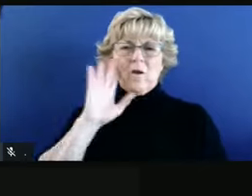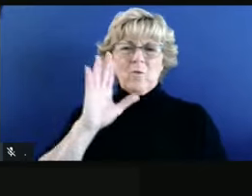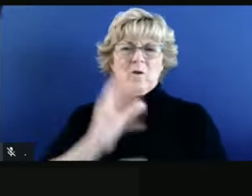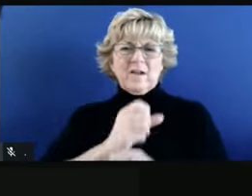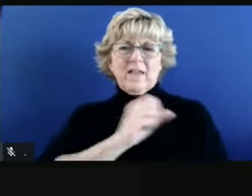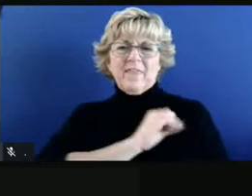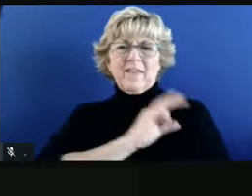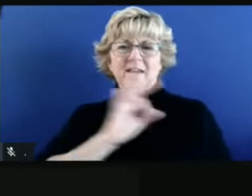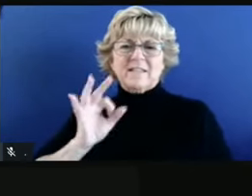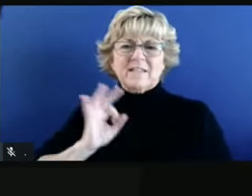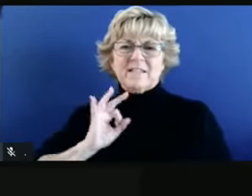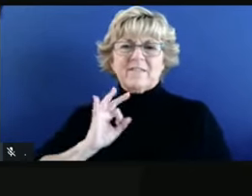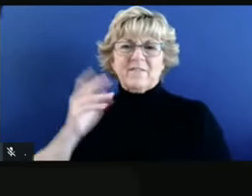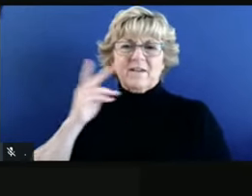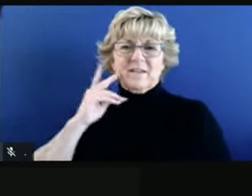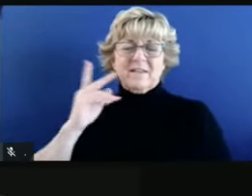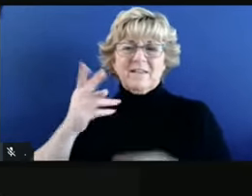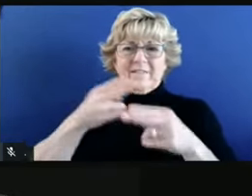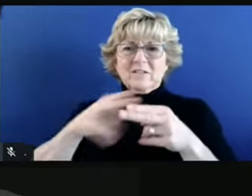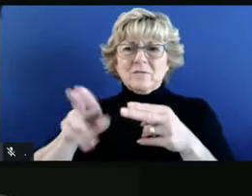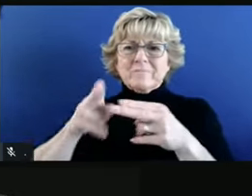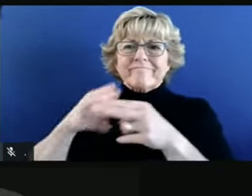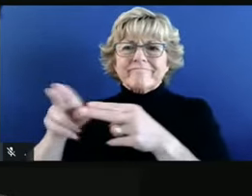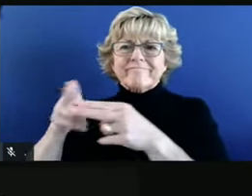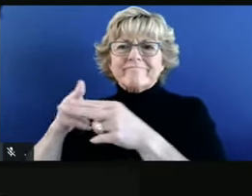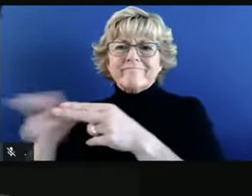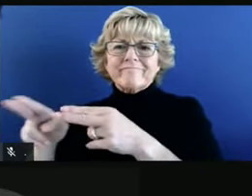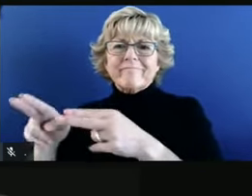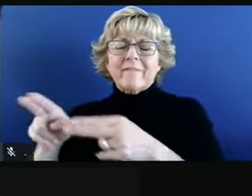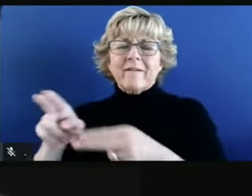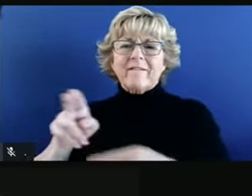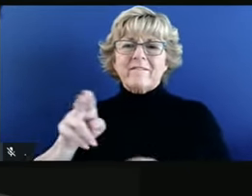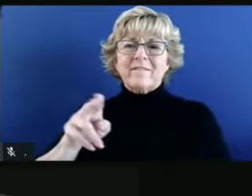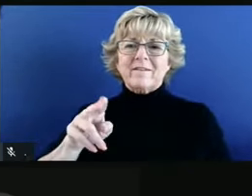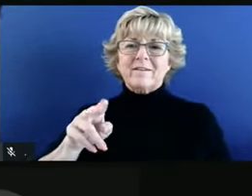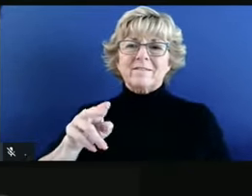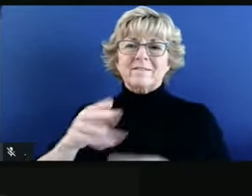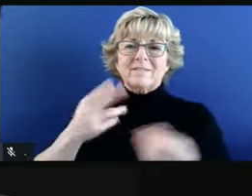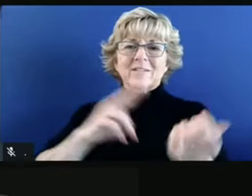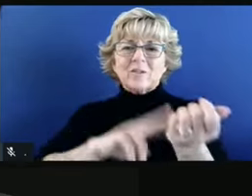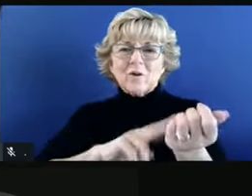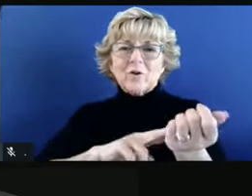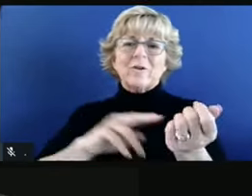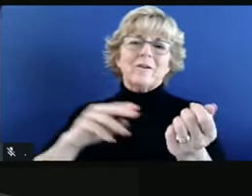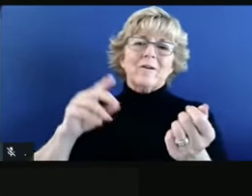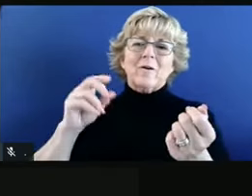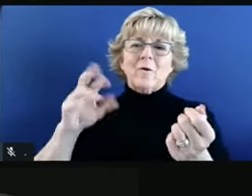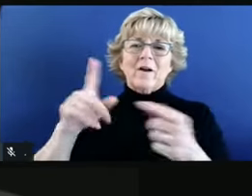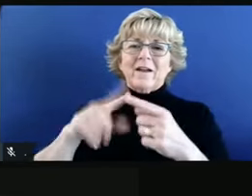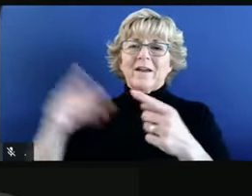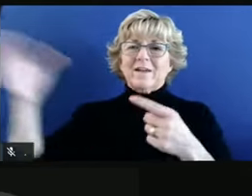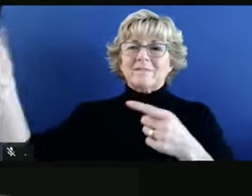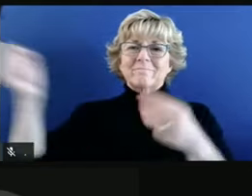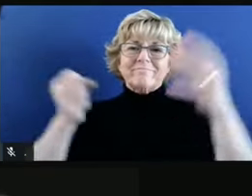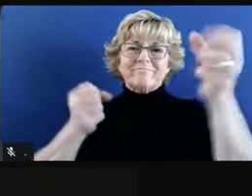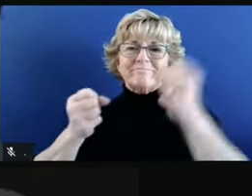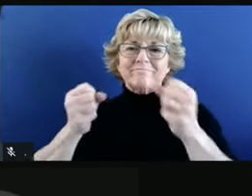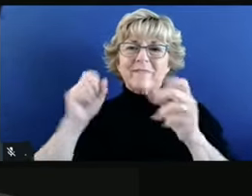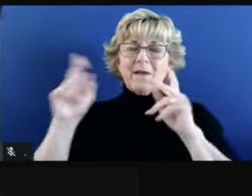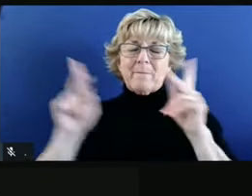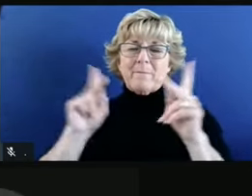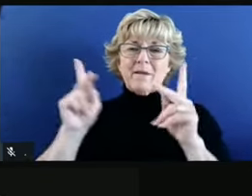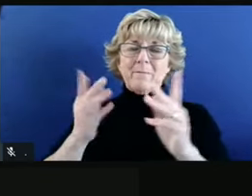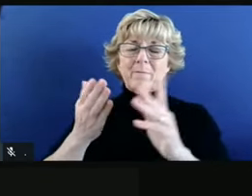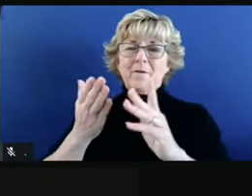if we start to see severe shortages throughout the state and then, you know, perhaps can't bring in people from other states because they're going through their own